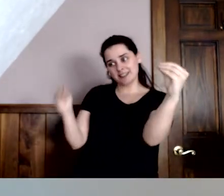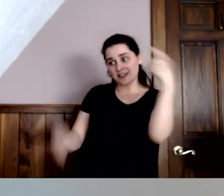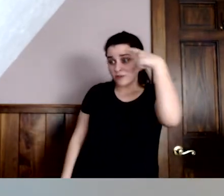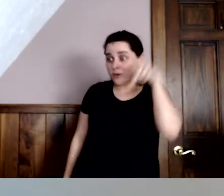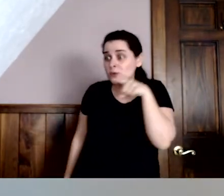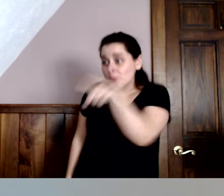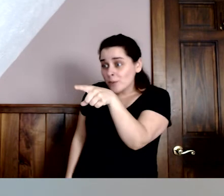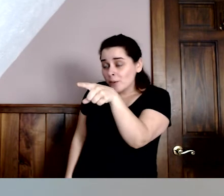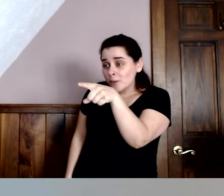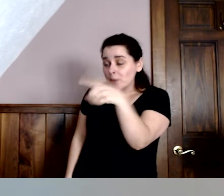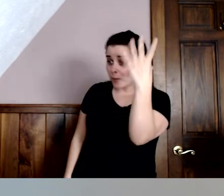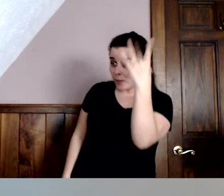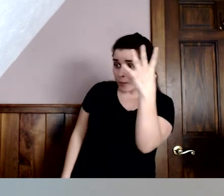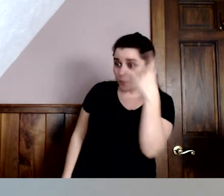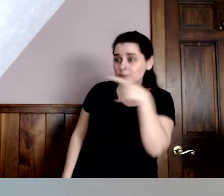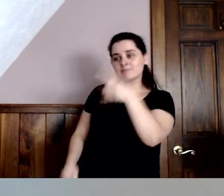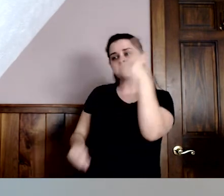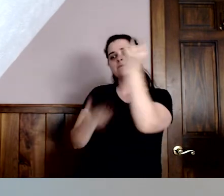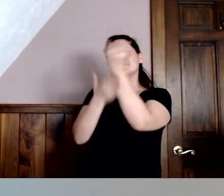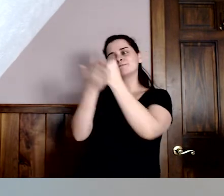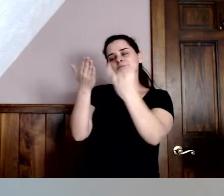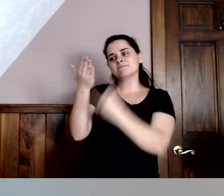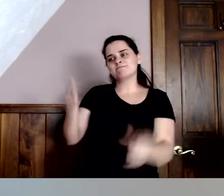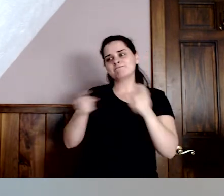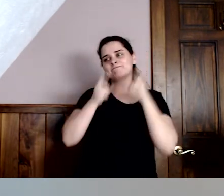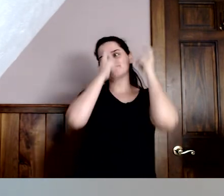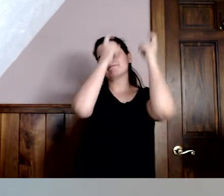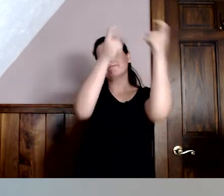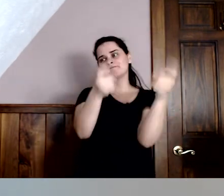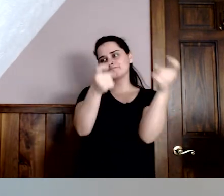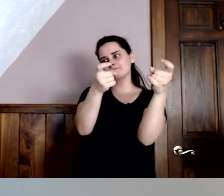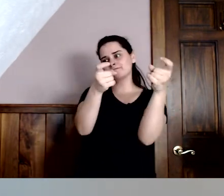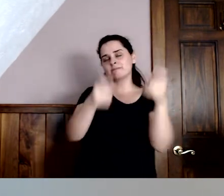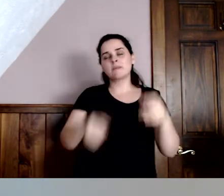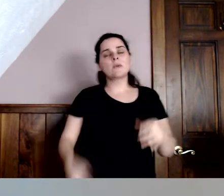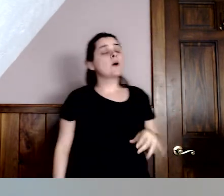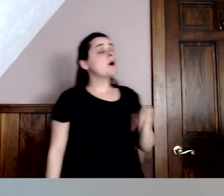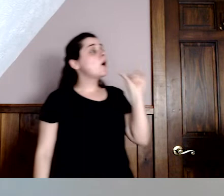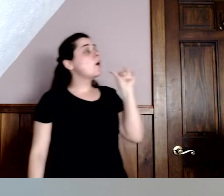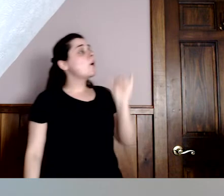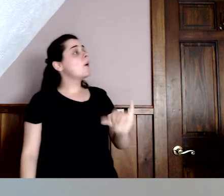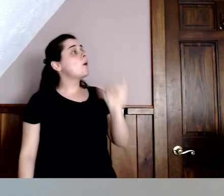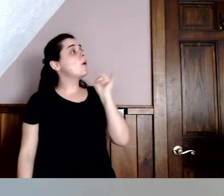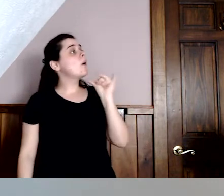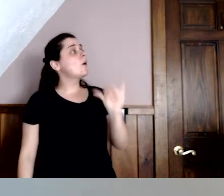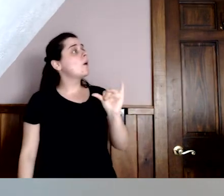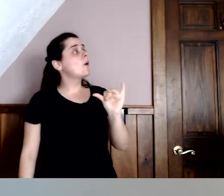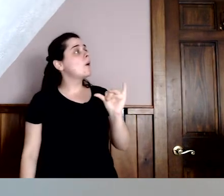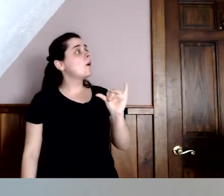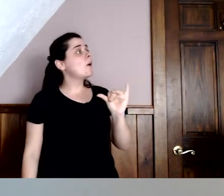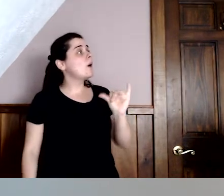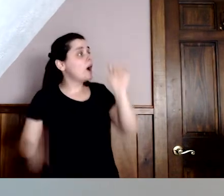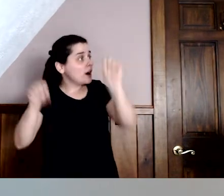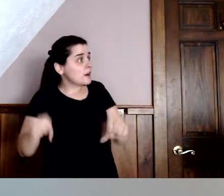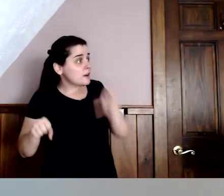It's from your grandmother, she said. It's from the picture you sent her. Take one back to her,